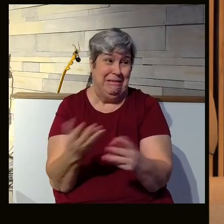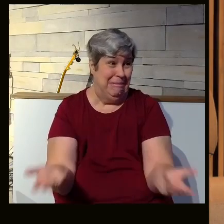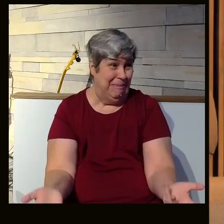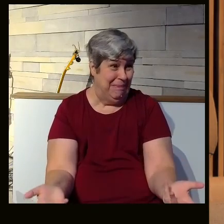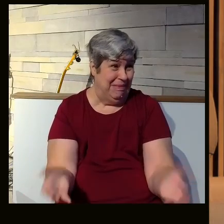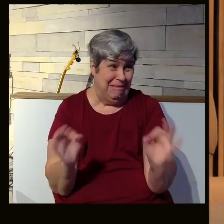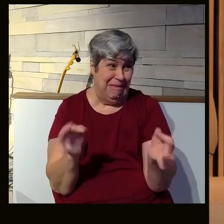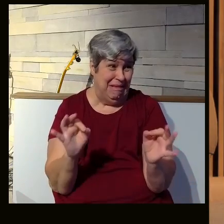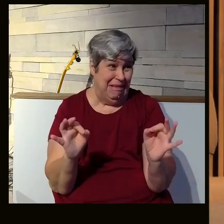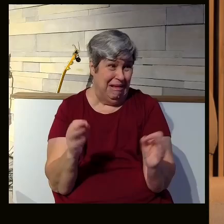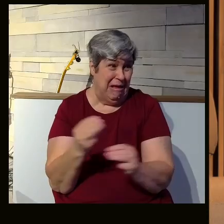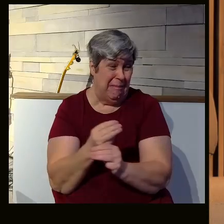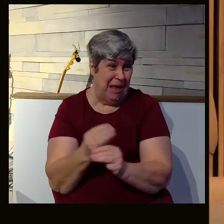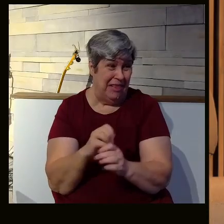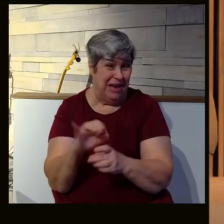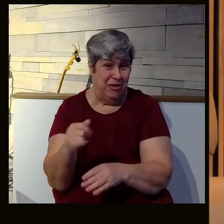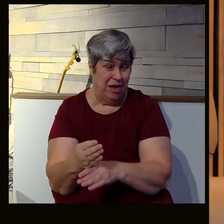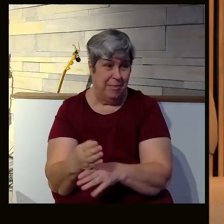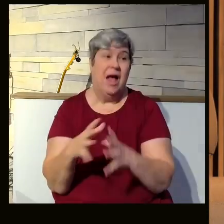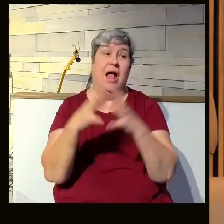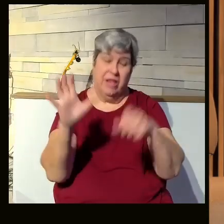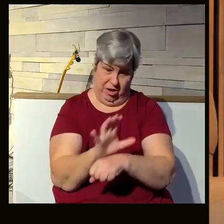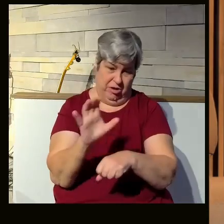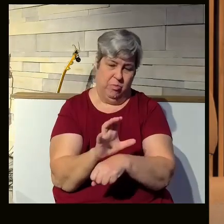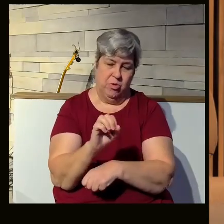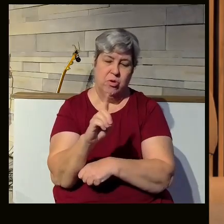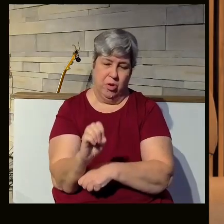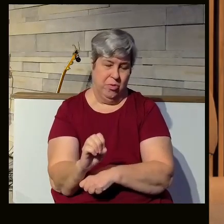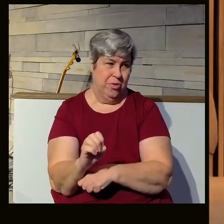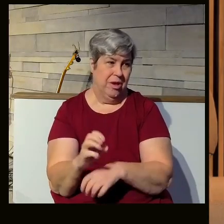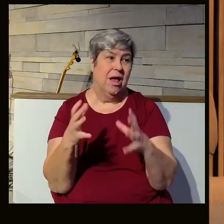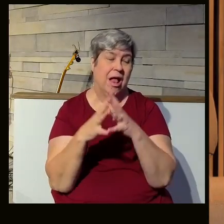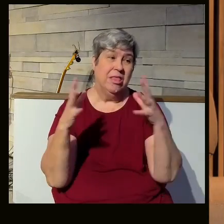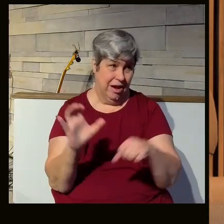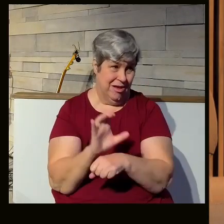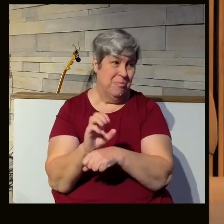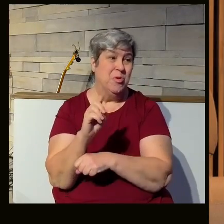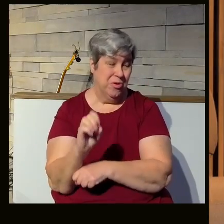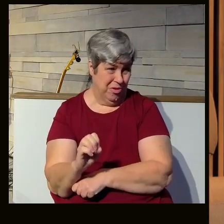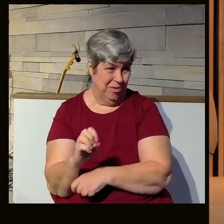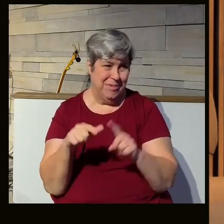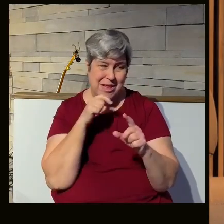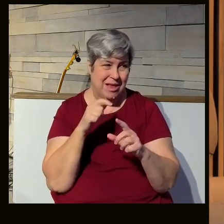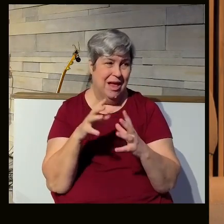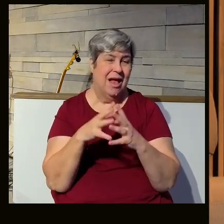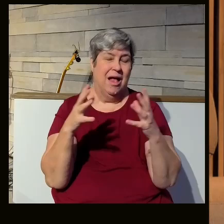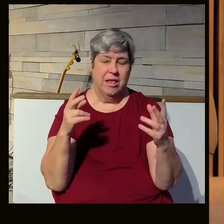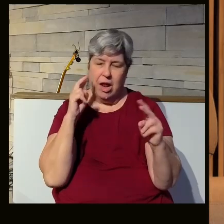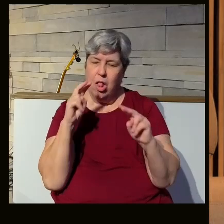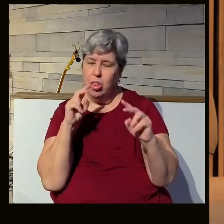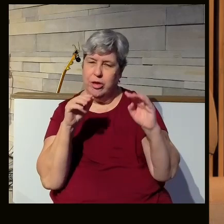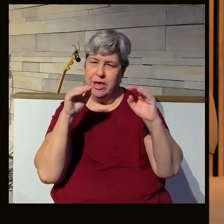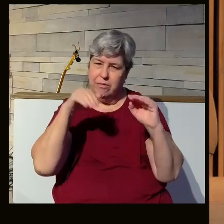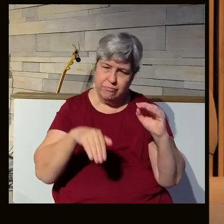Very little math in his job. Lots of computer coding. Lots of computer coding. Lots of trends looking